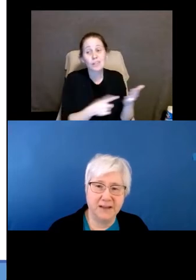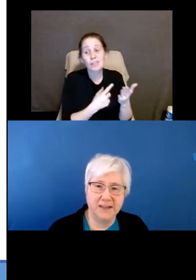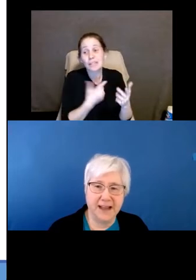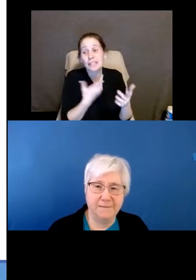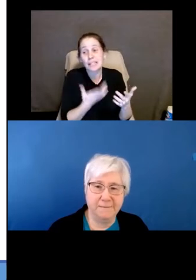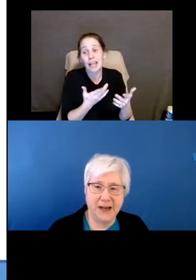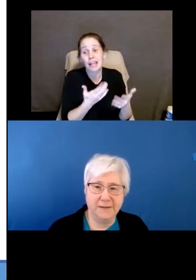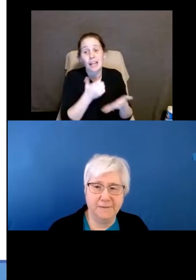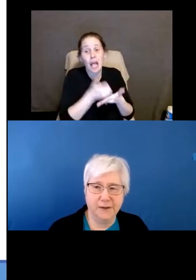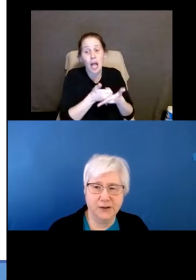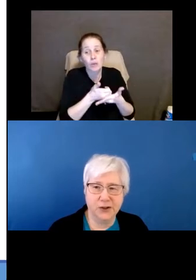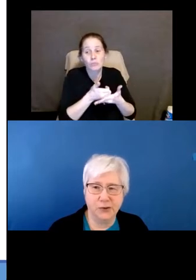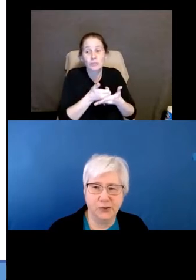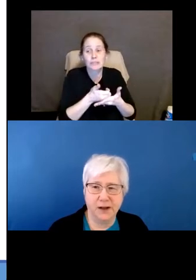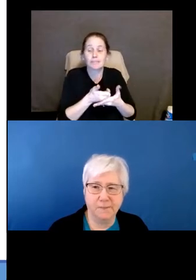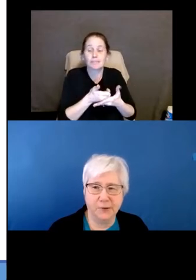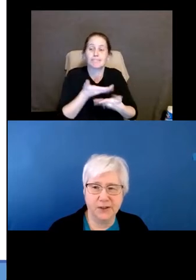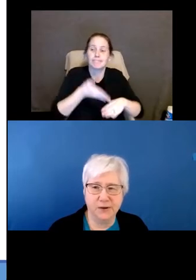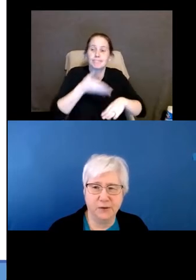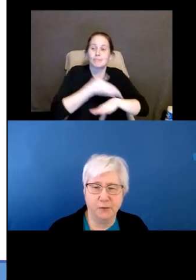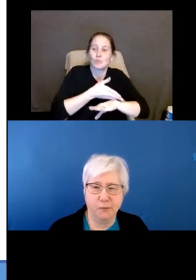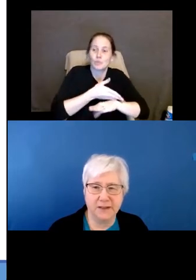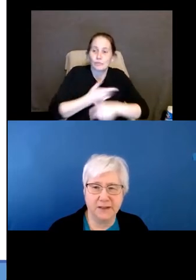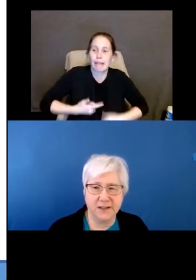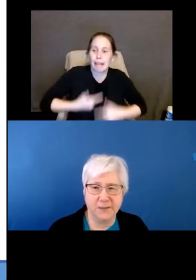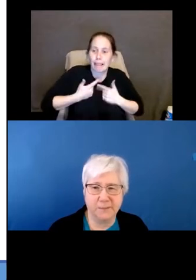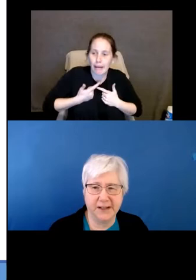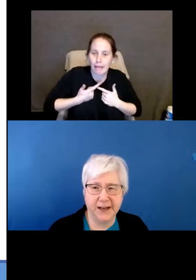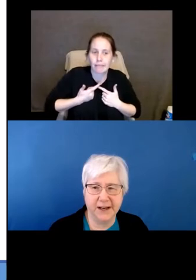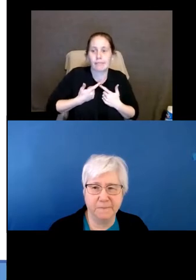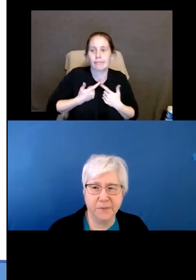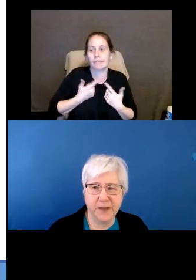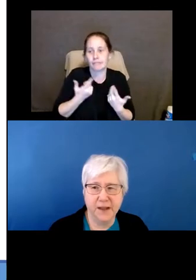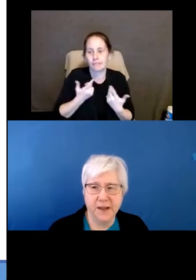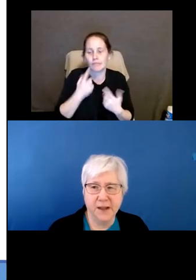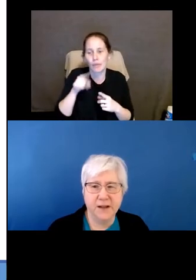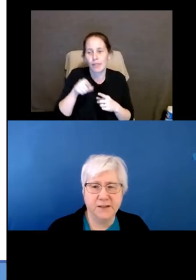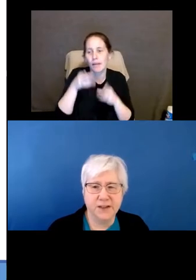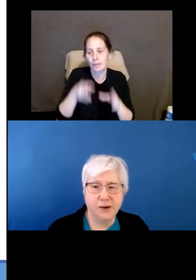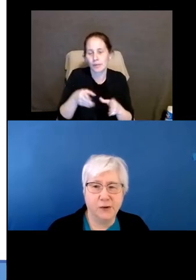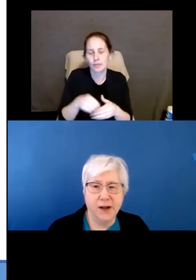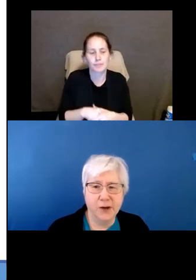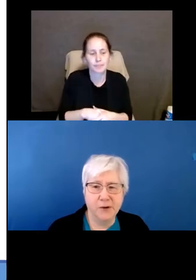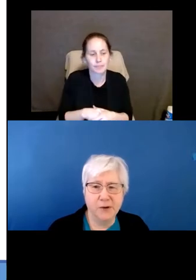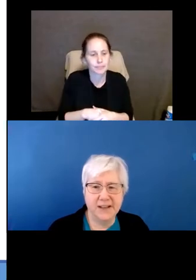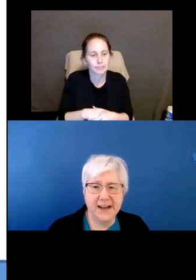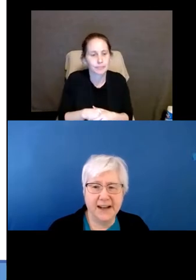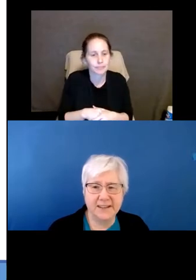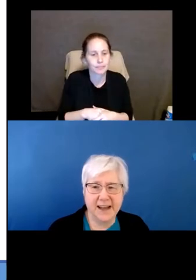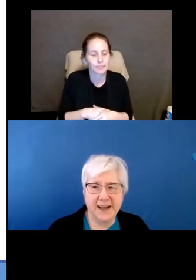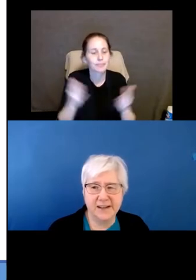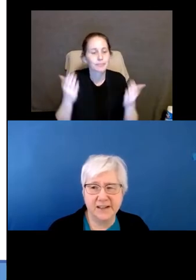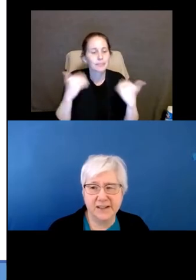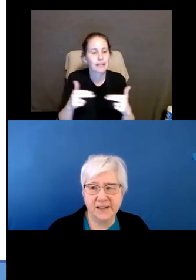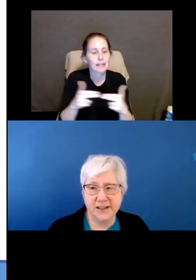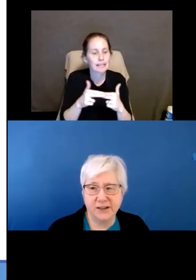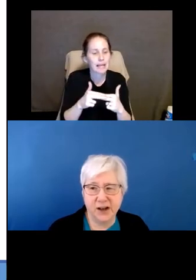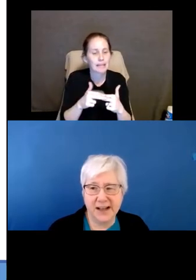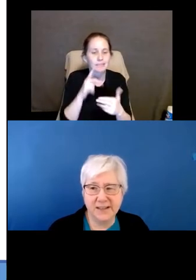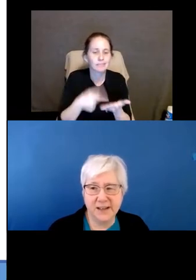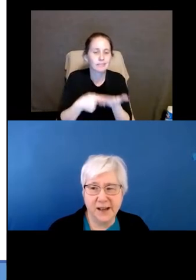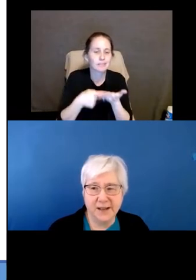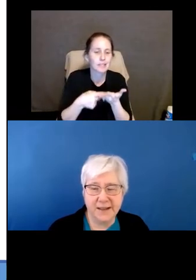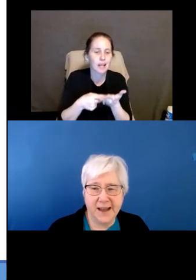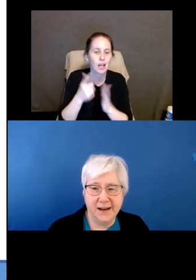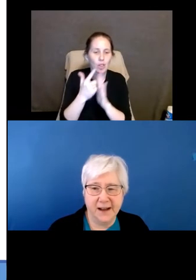simply makes life meaningful to a person with a disability. So I'm going to move to the next slide and discuss the